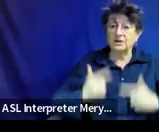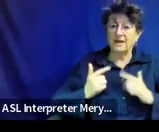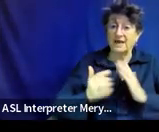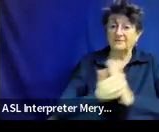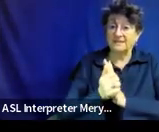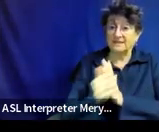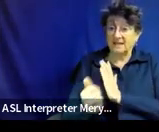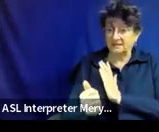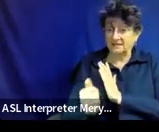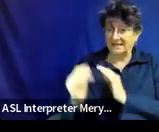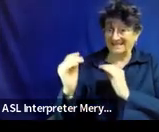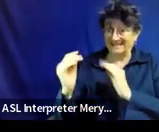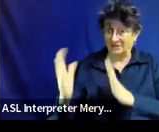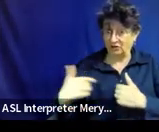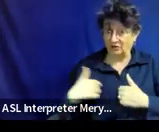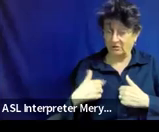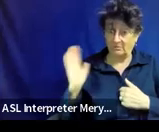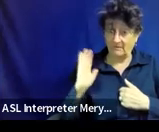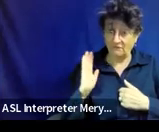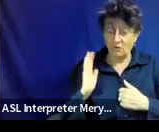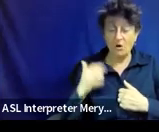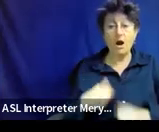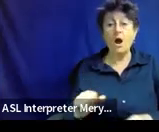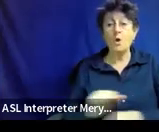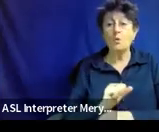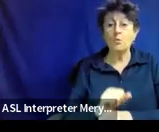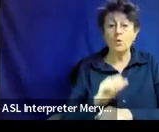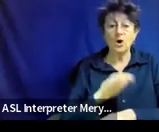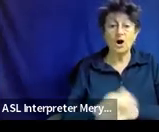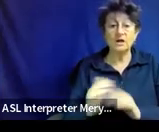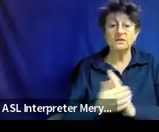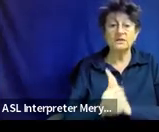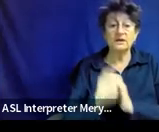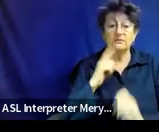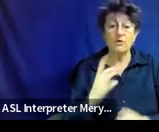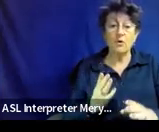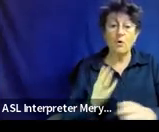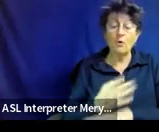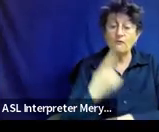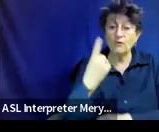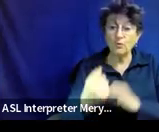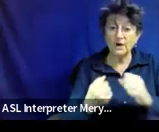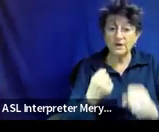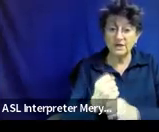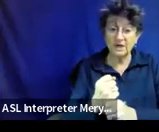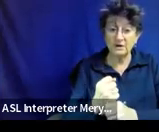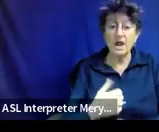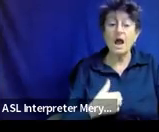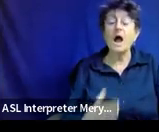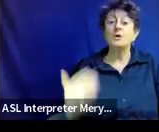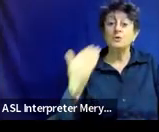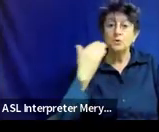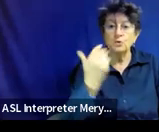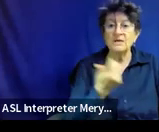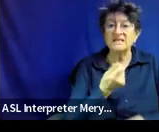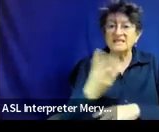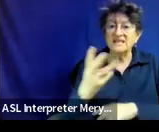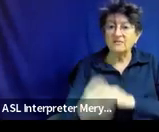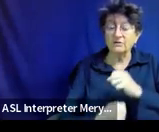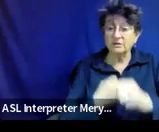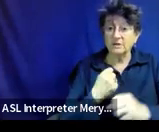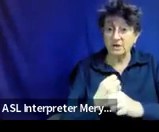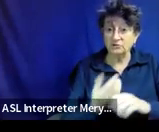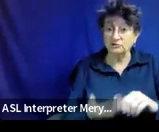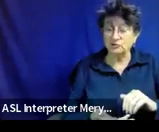on skills for way over a year with my students, and I knew that I was going to be several years to get this skill.